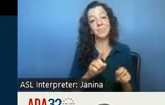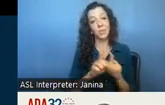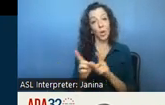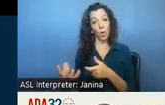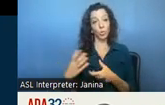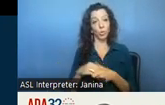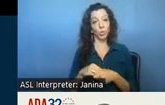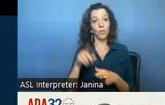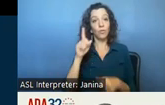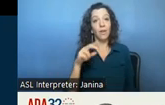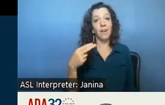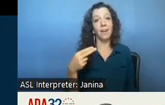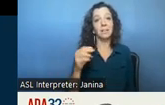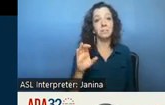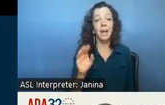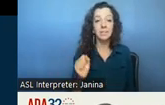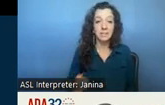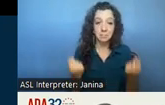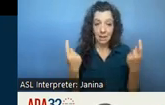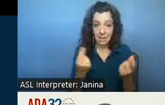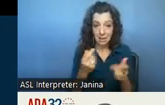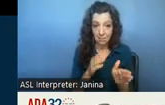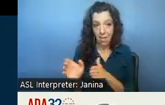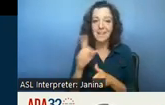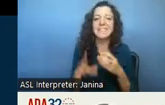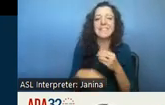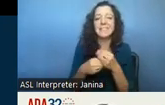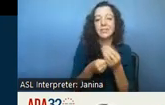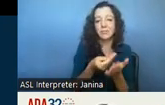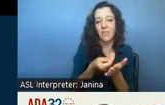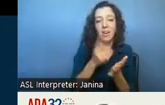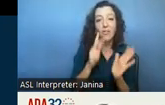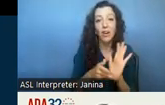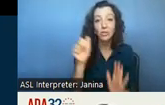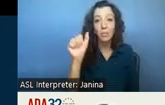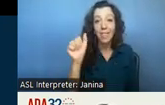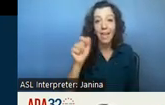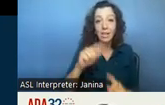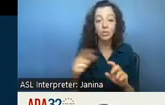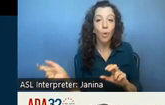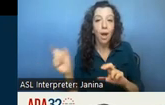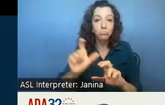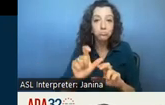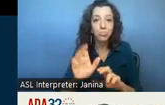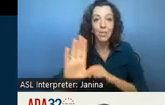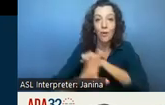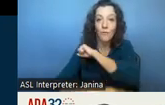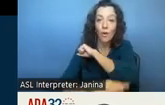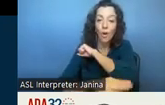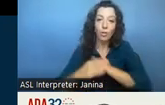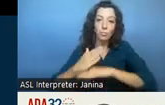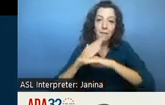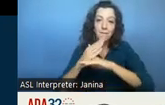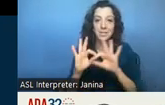hcbs spending plan is additional funding for triple a's to augment their fall prevention family